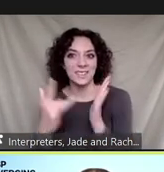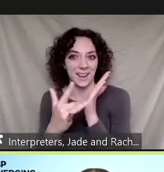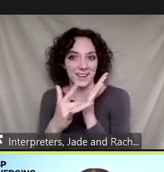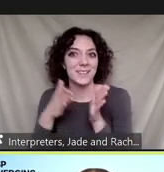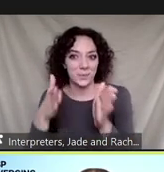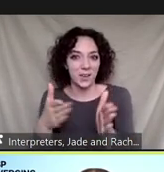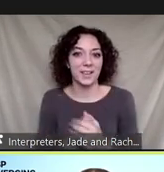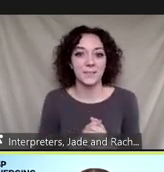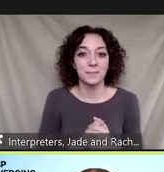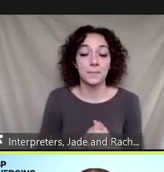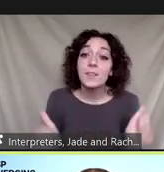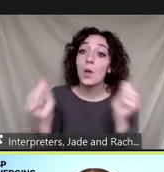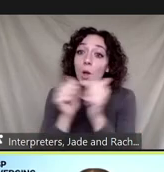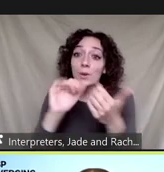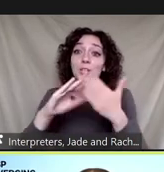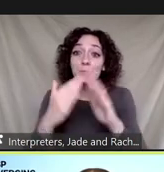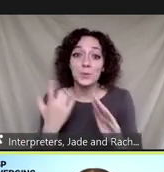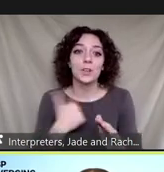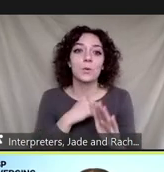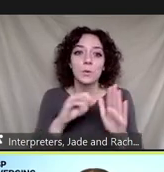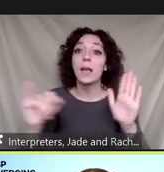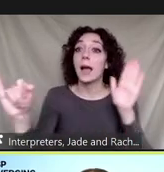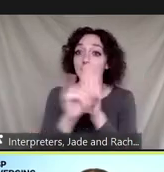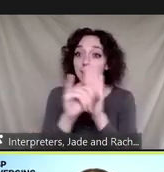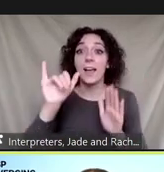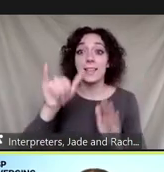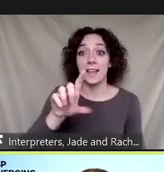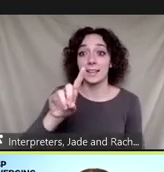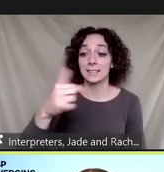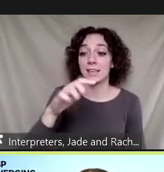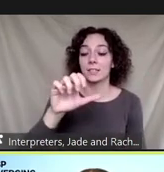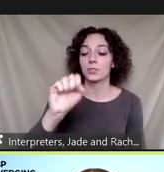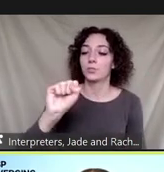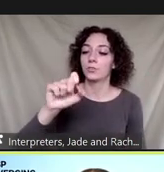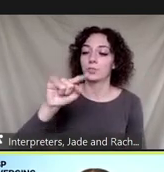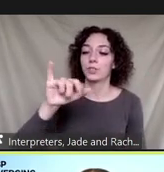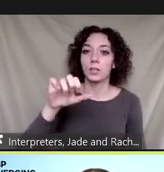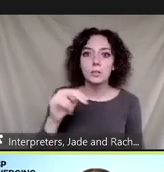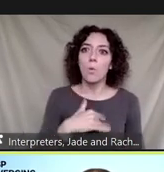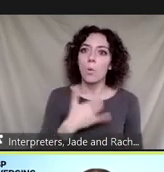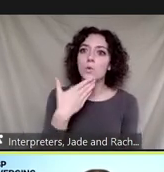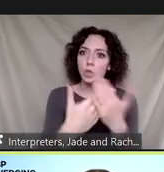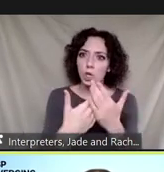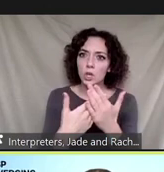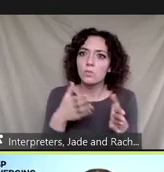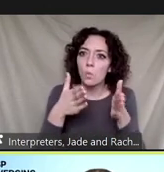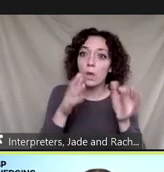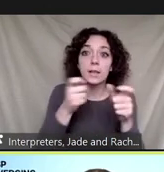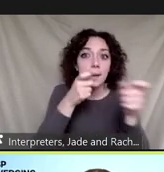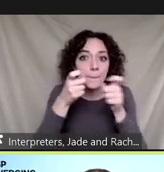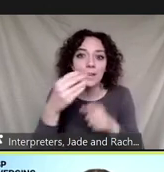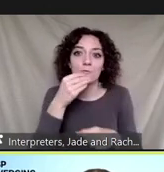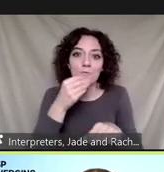with the community we identify anaerobic digestion as a viable method for managing food waste and utilizing